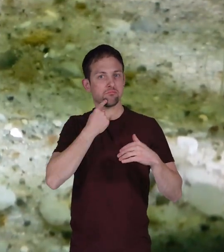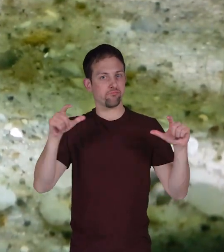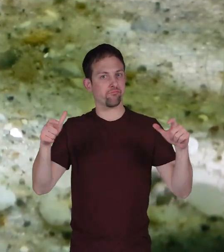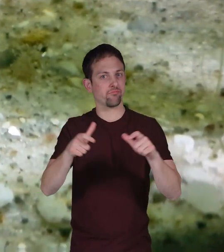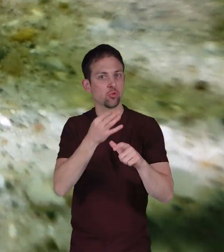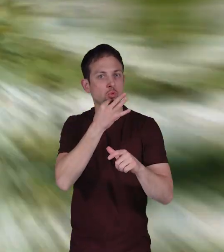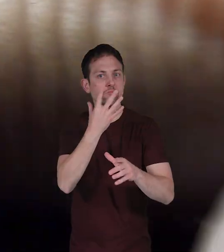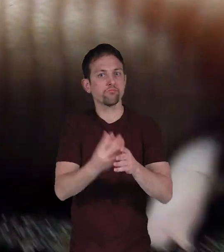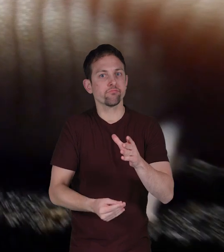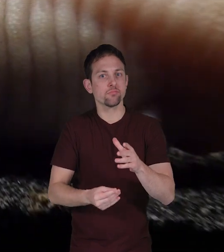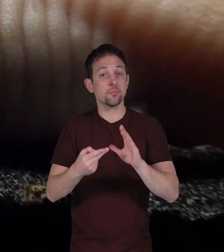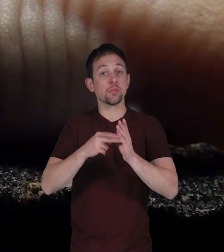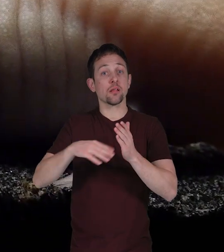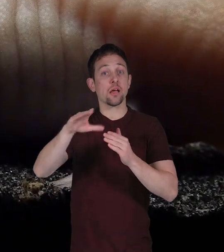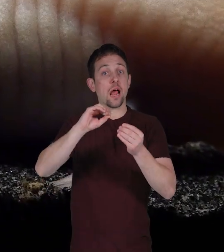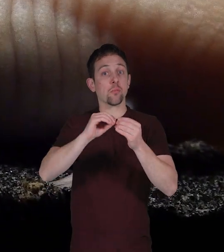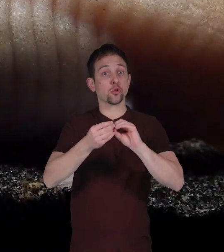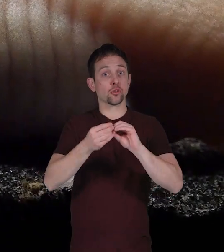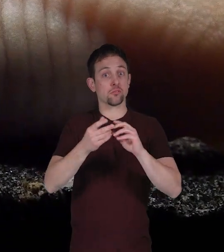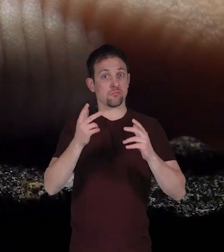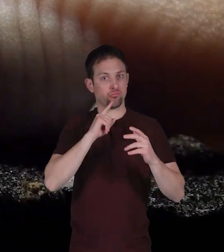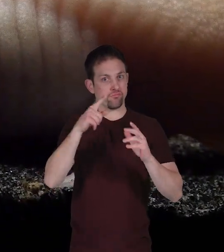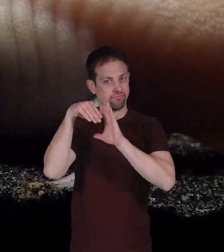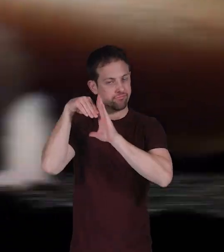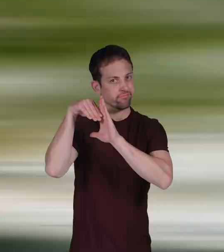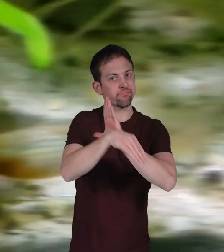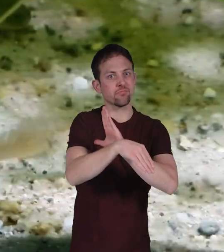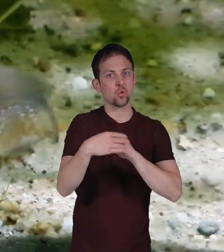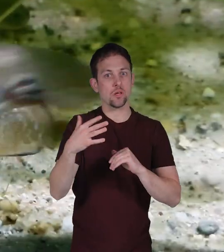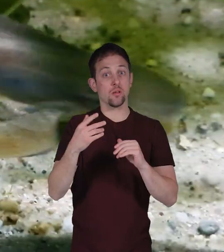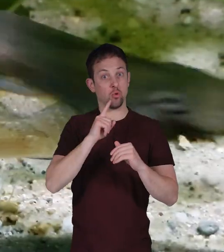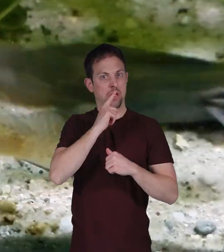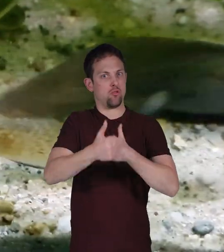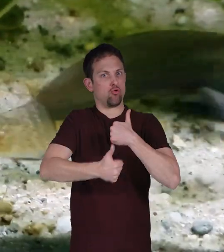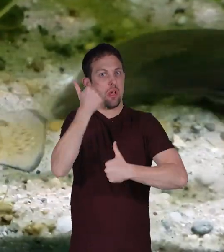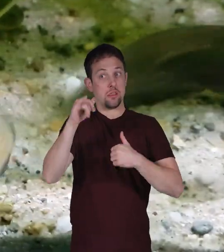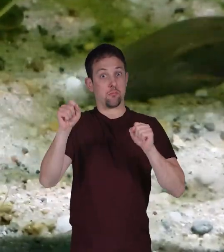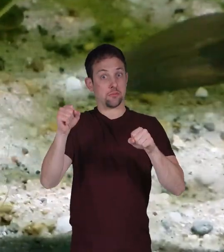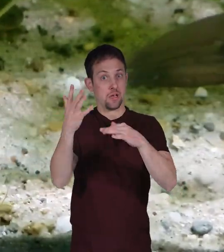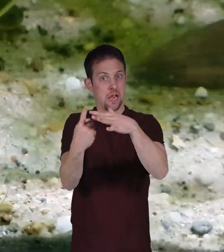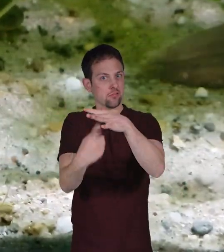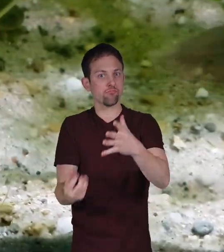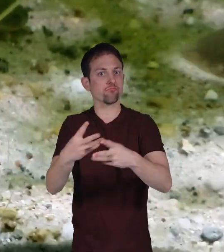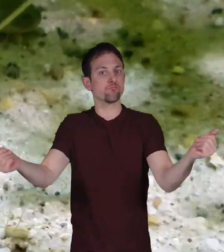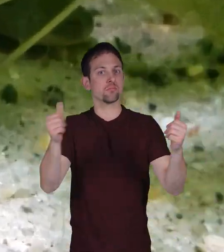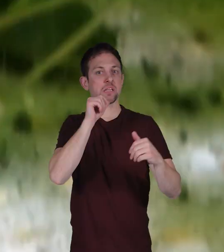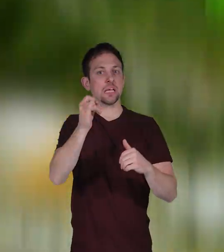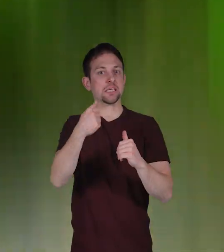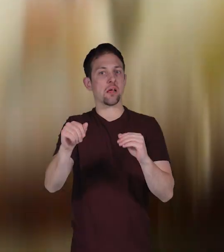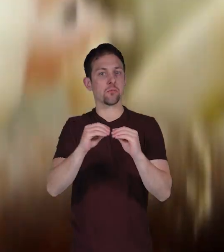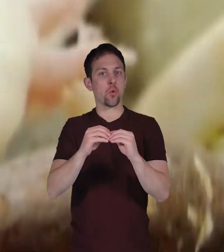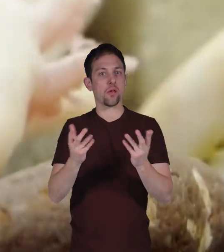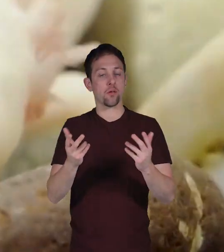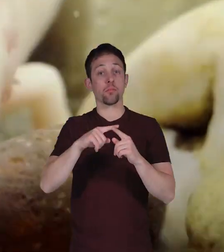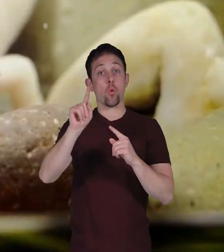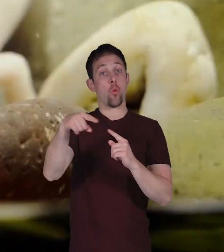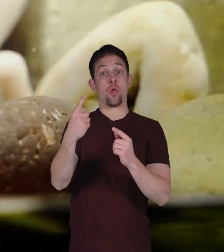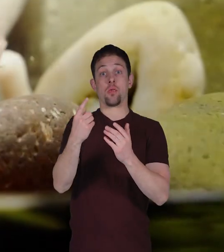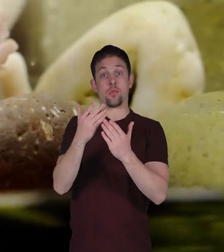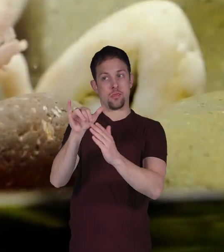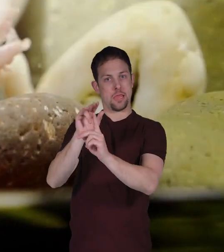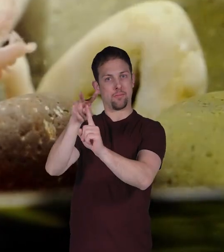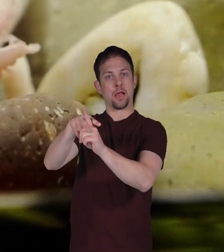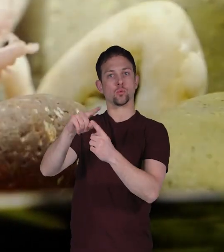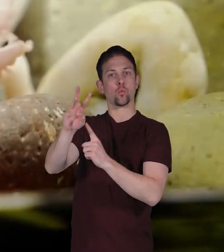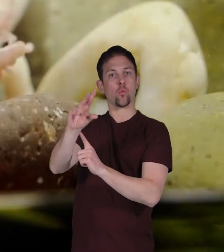critically endangered meaning their numbers are in sharp decline there's a real threat that they may become extinct but this only